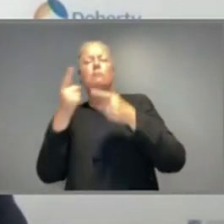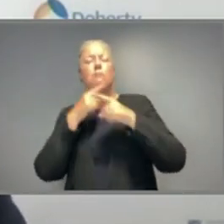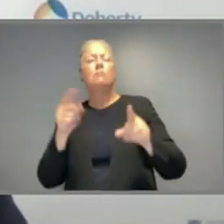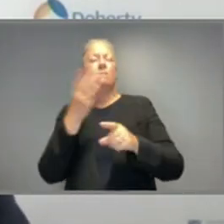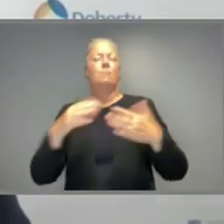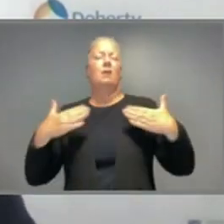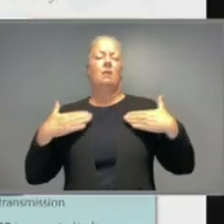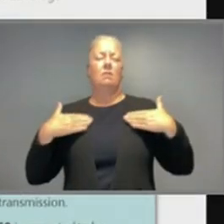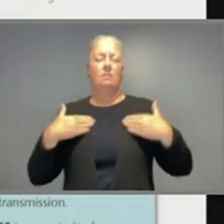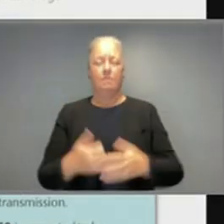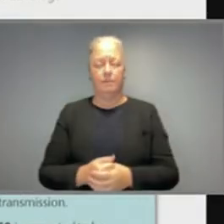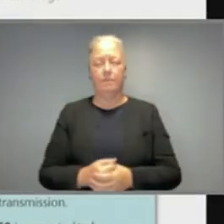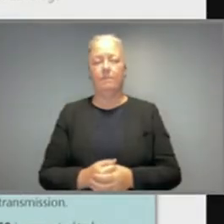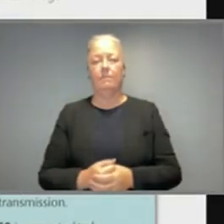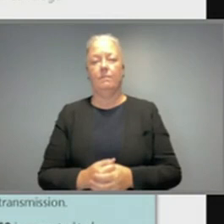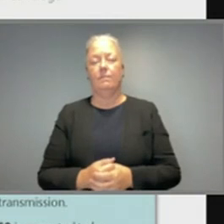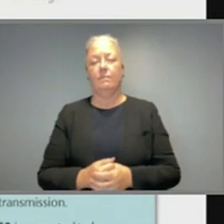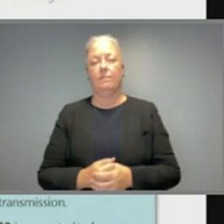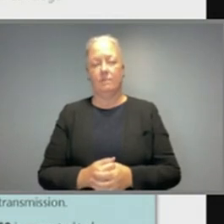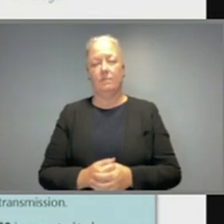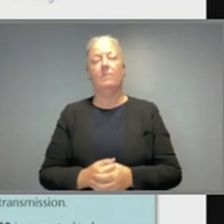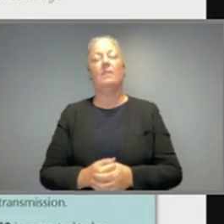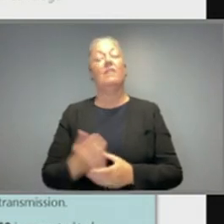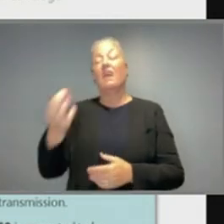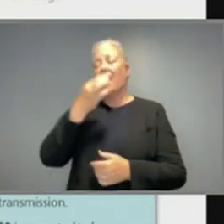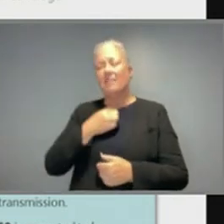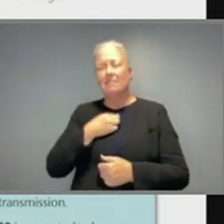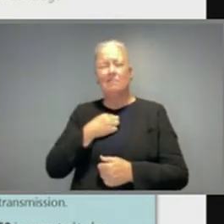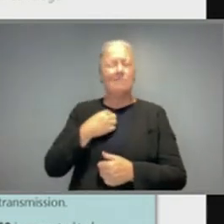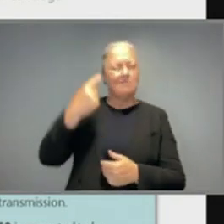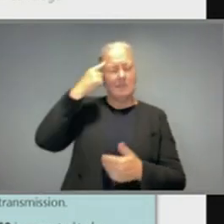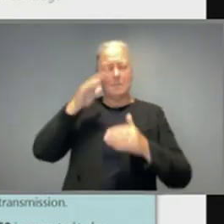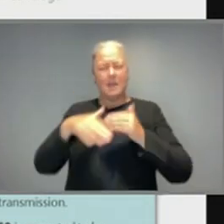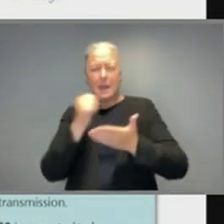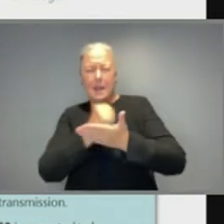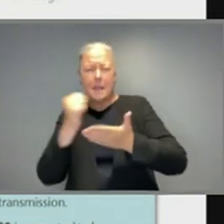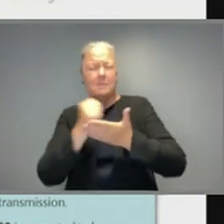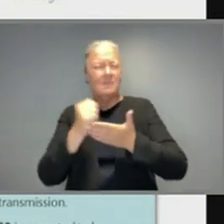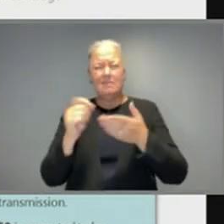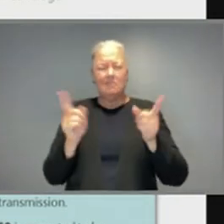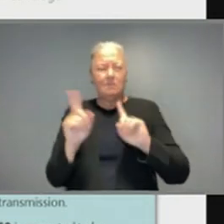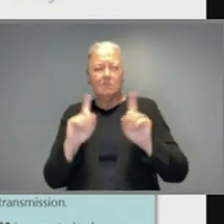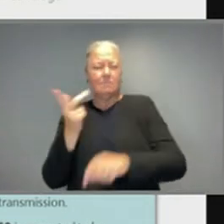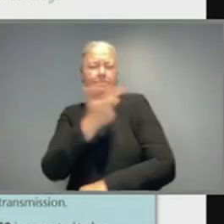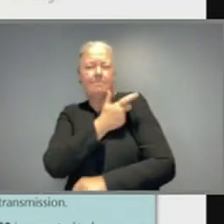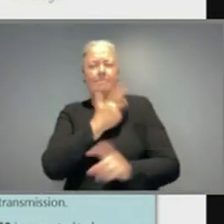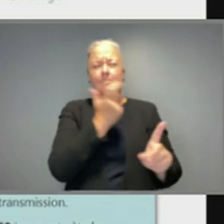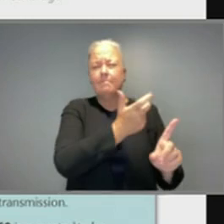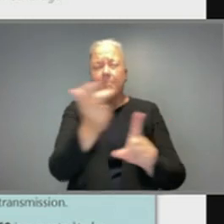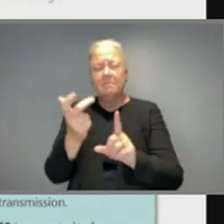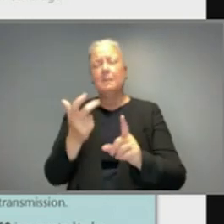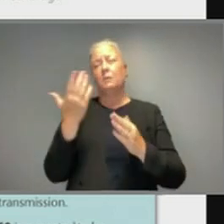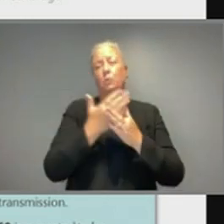So we were asked to explore a series of vaccine coverage thresholds between 50 and 80 percent and our